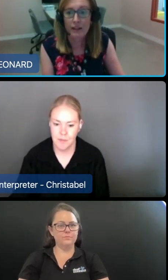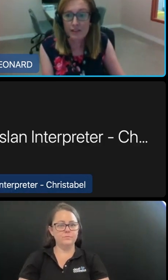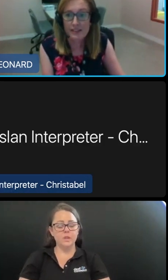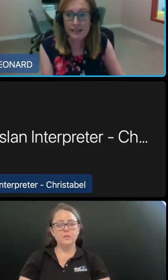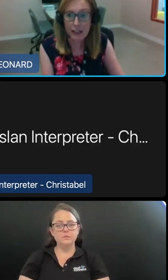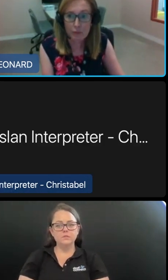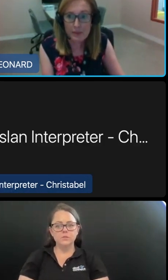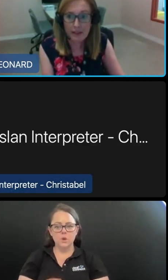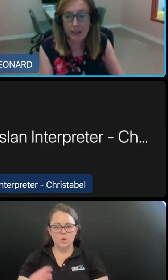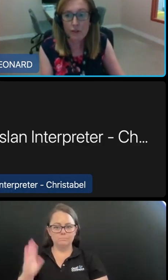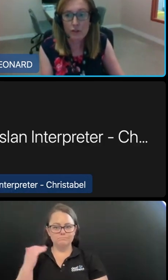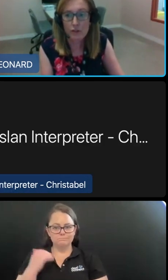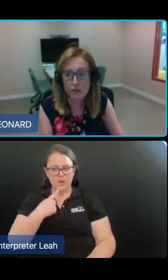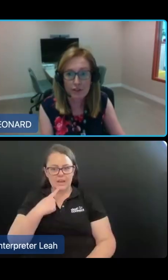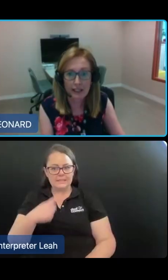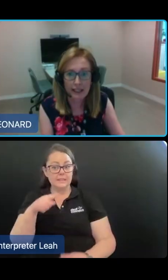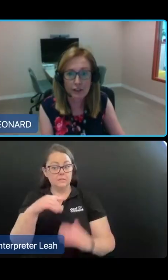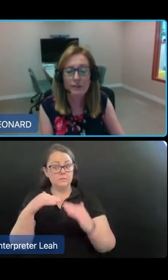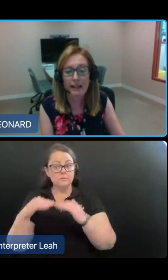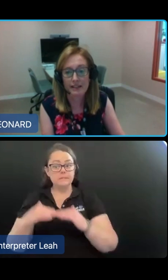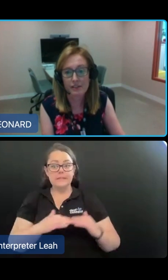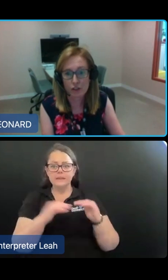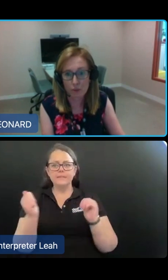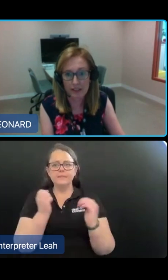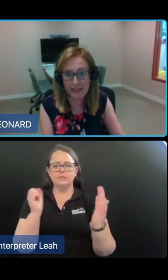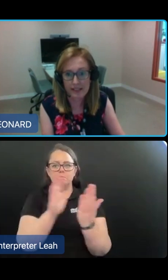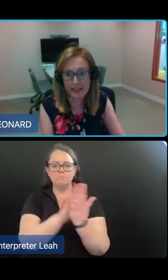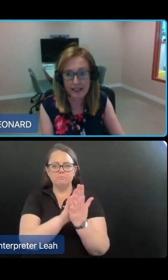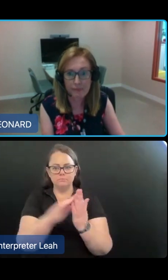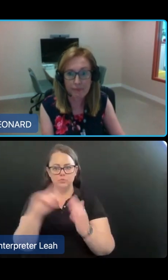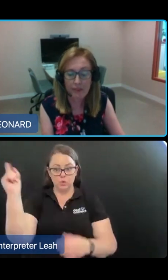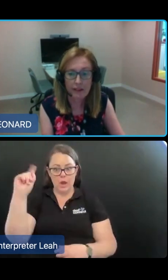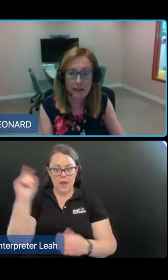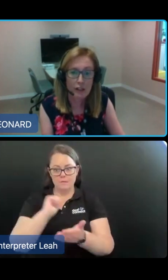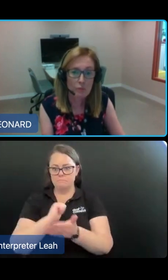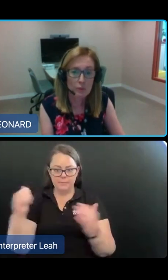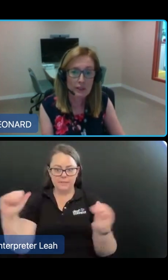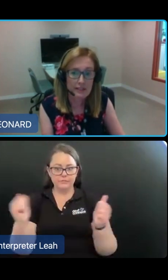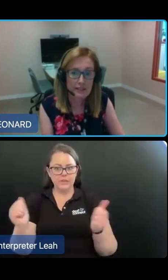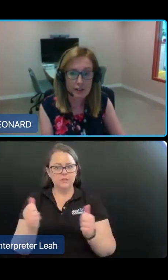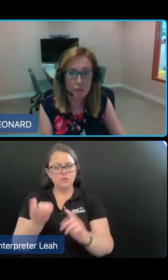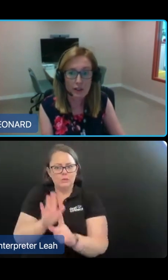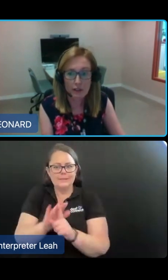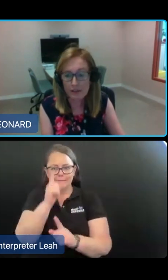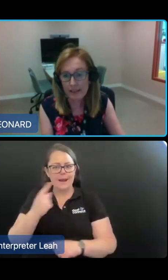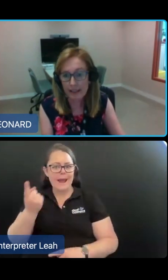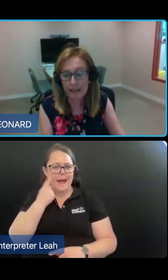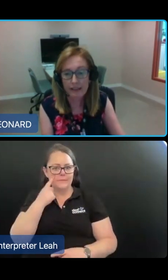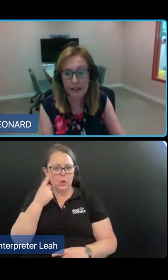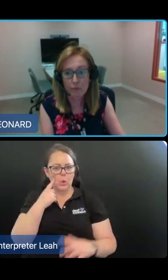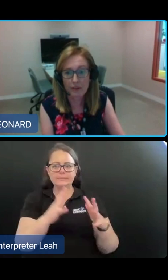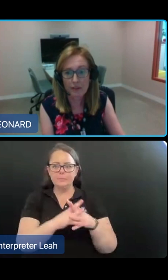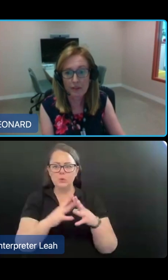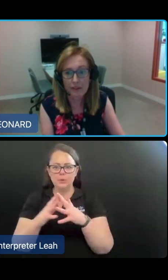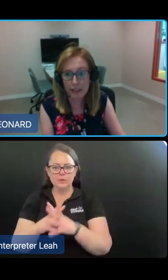you can visit our website at health.gov.au and search quality standards. We will continue to work closely